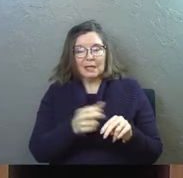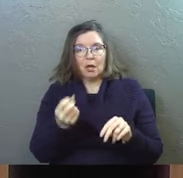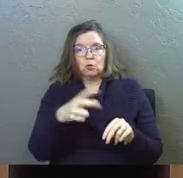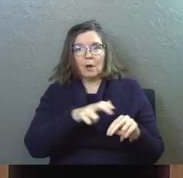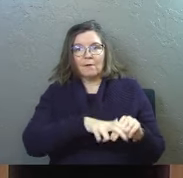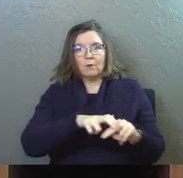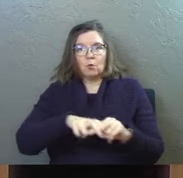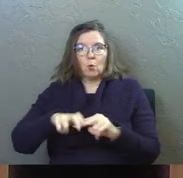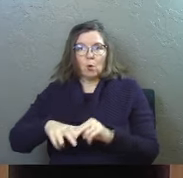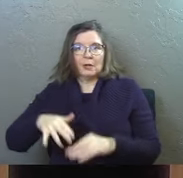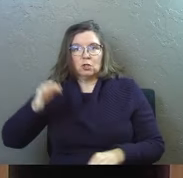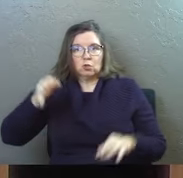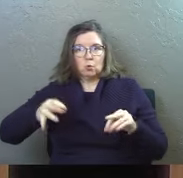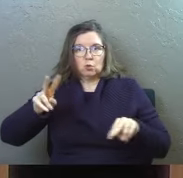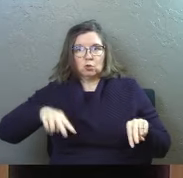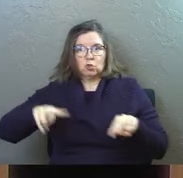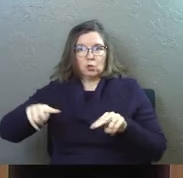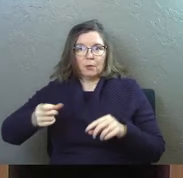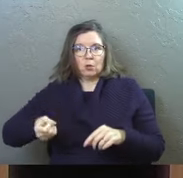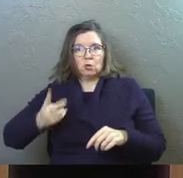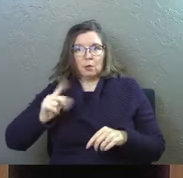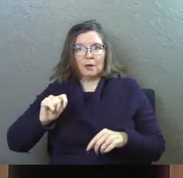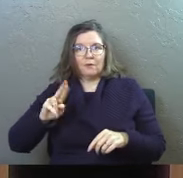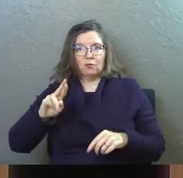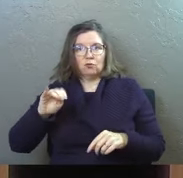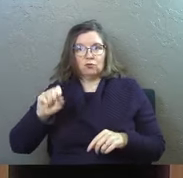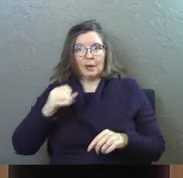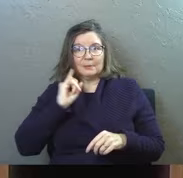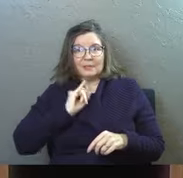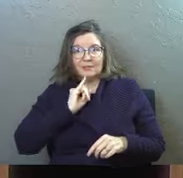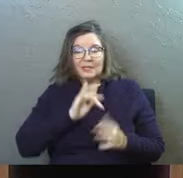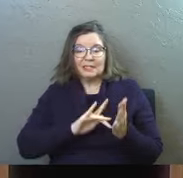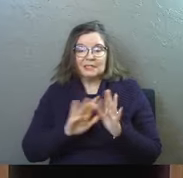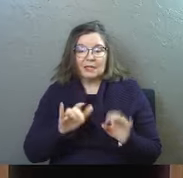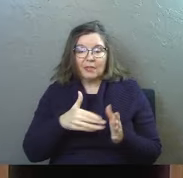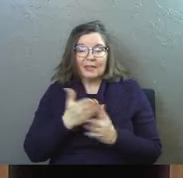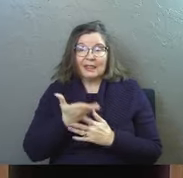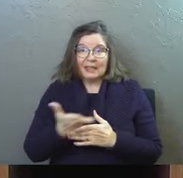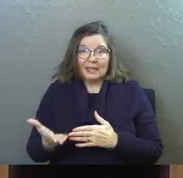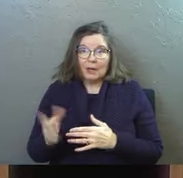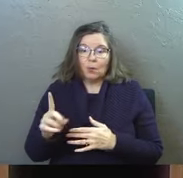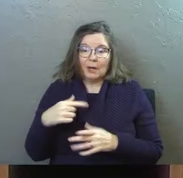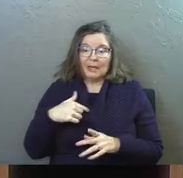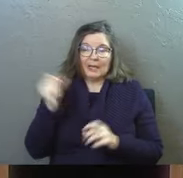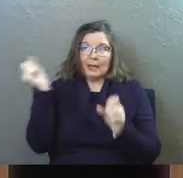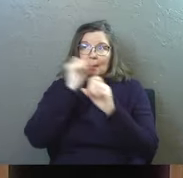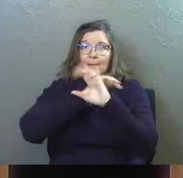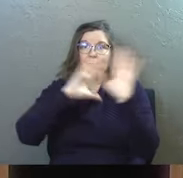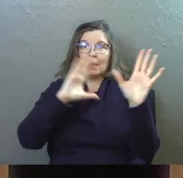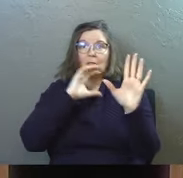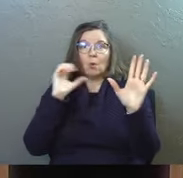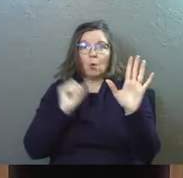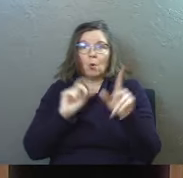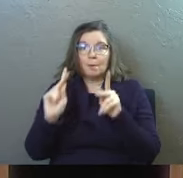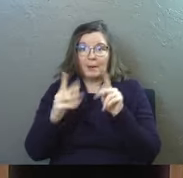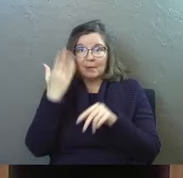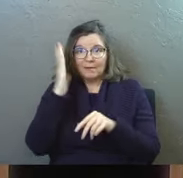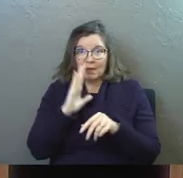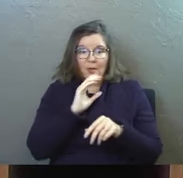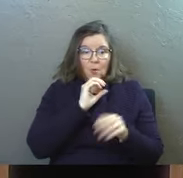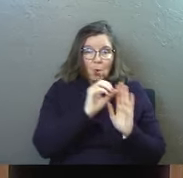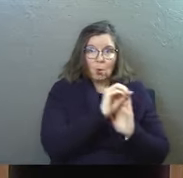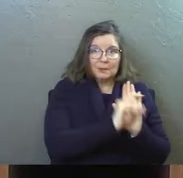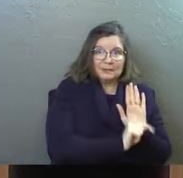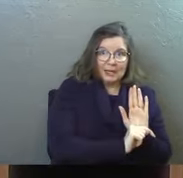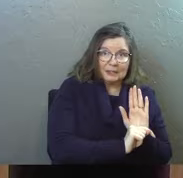12 thrones and you're going to judge the 12 tribes of Israel and Jesus does this thing where he imagines the old people of God in the